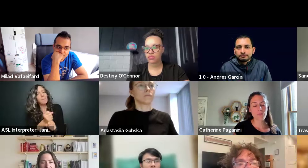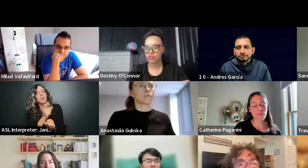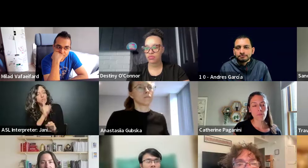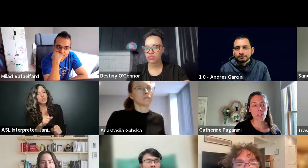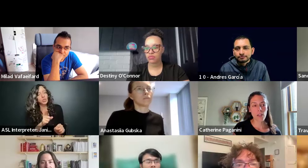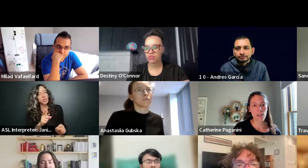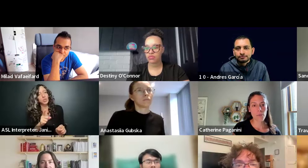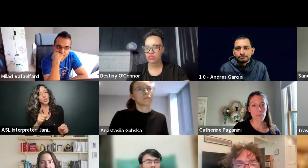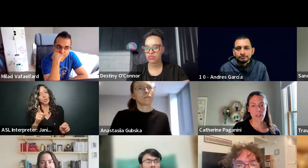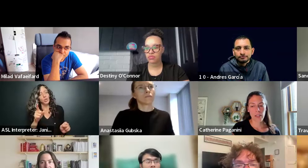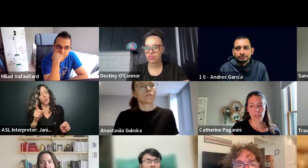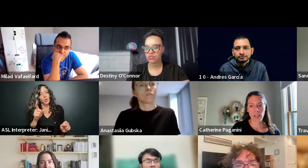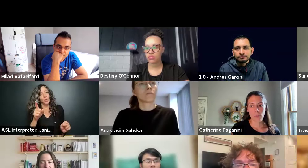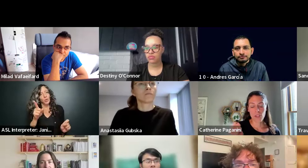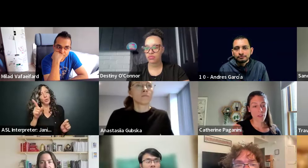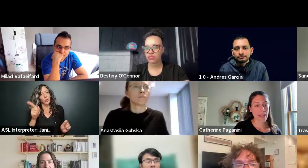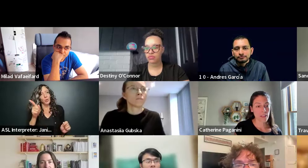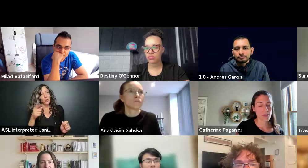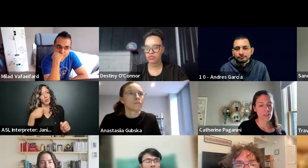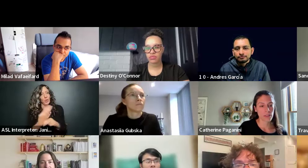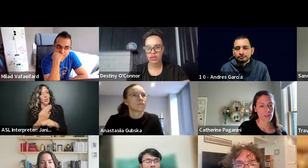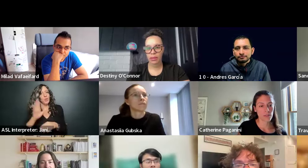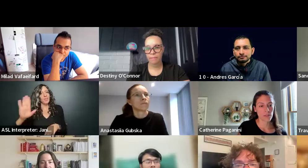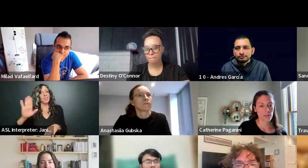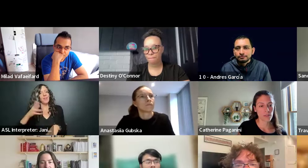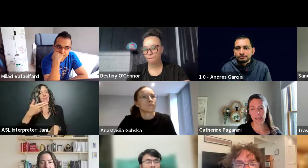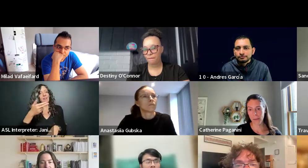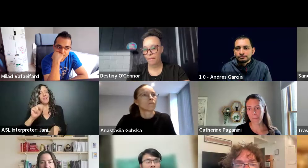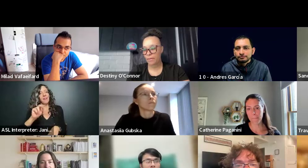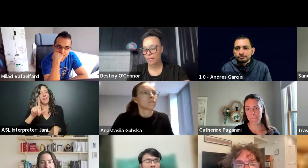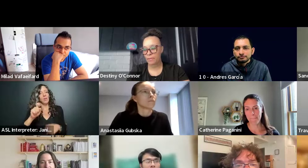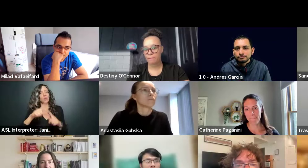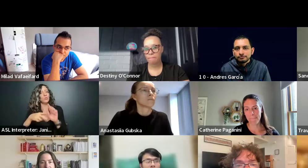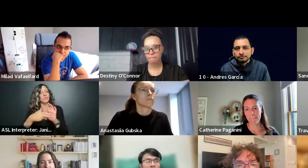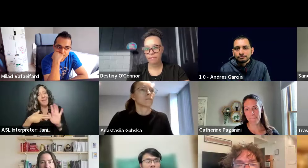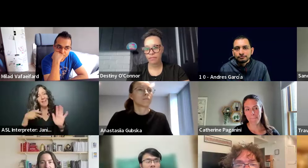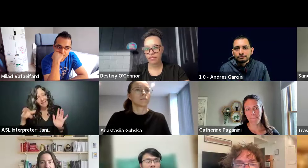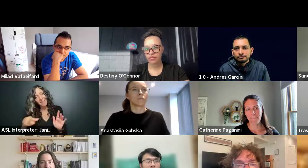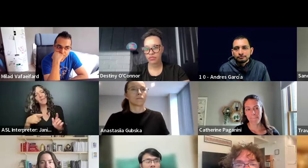we, um, um, use their handle, right? Like tag them.